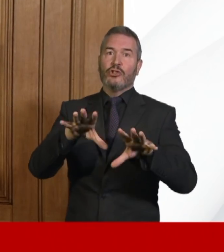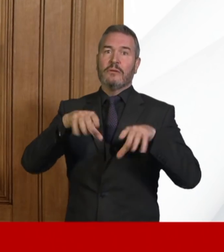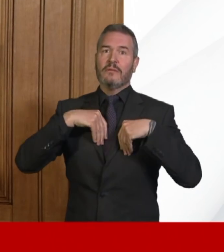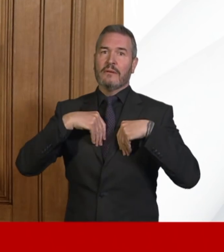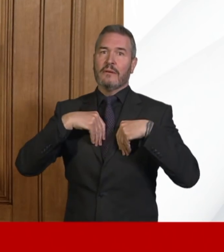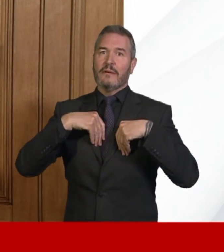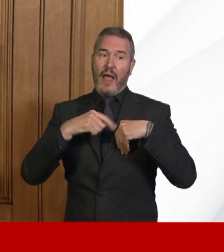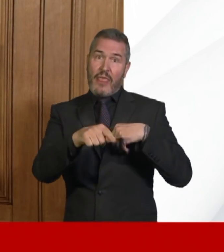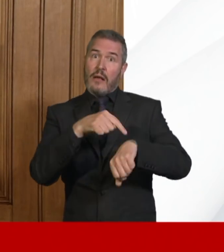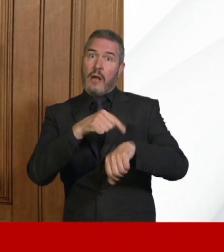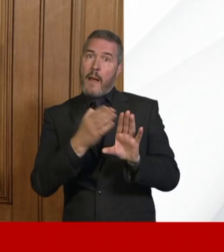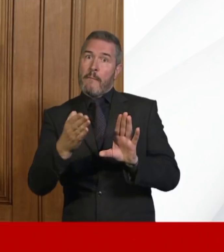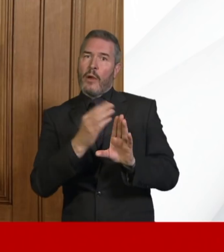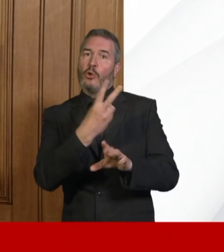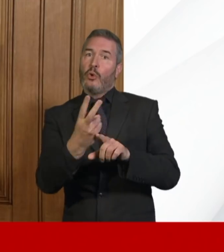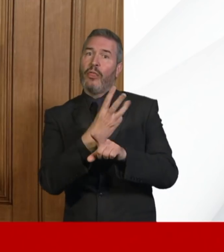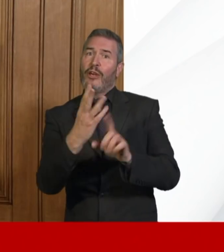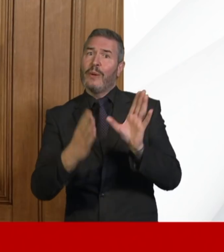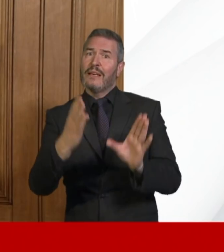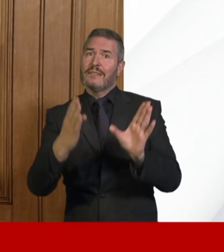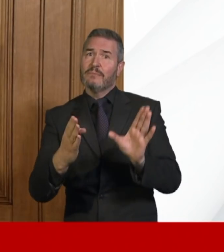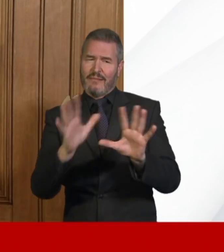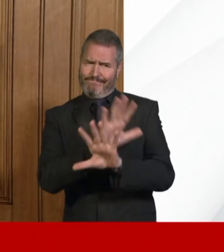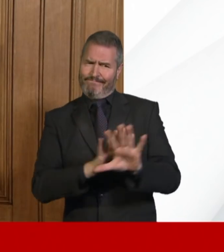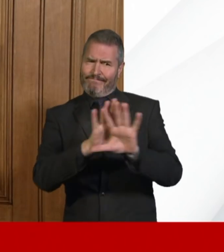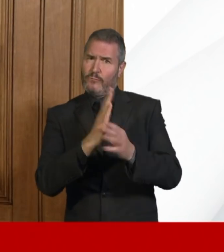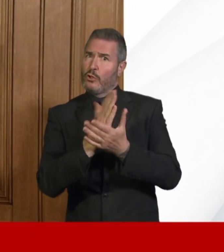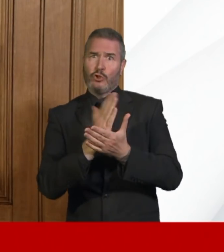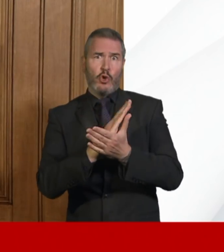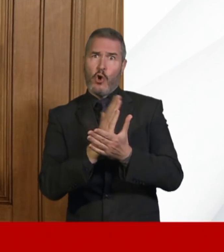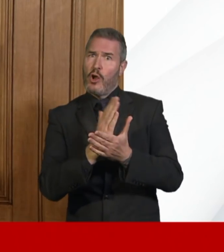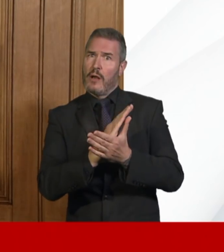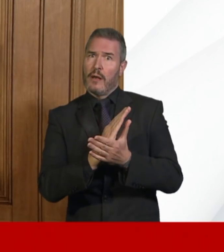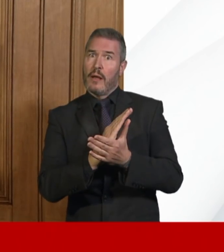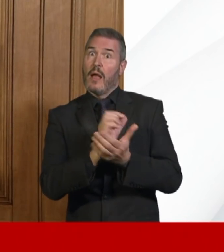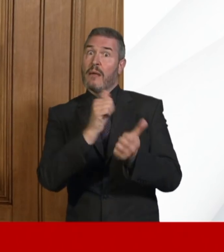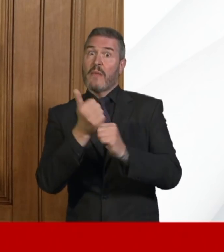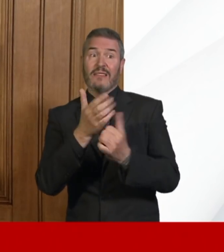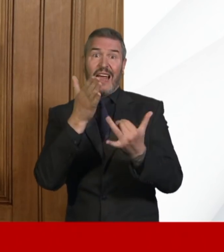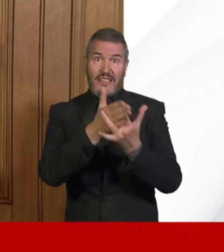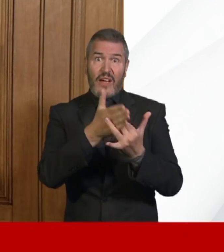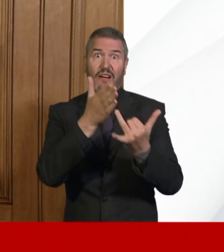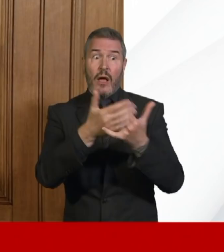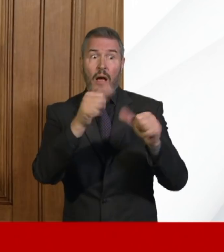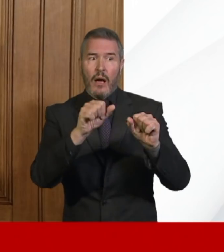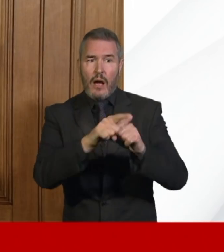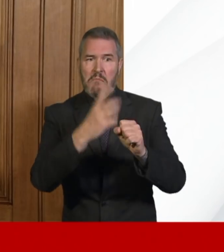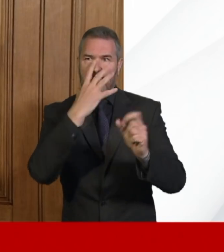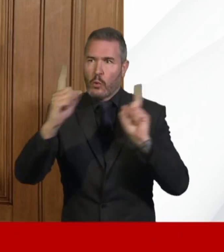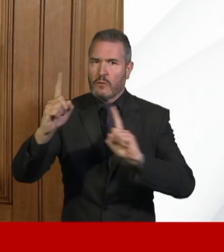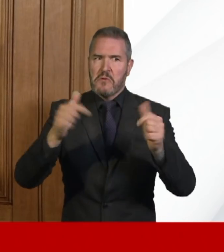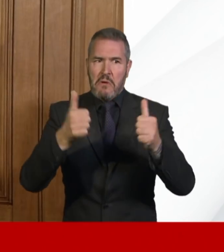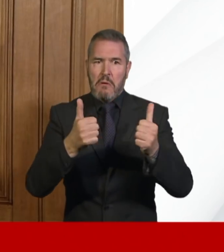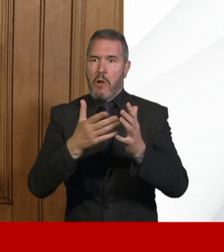two or three week time lag, and we also need a lag for the effectiveness of the intervention measures to come through. So